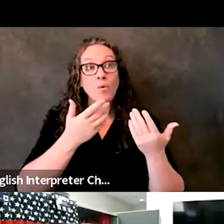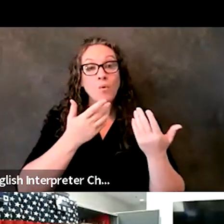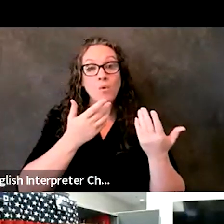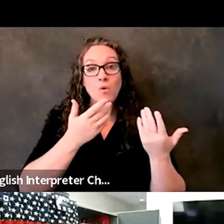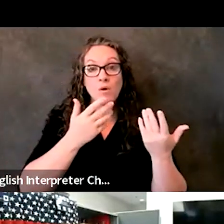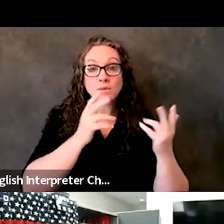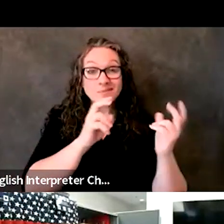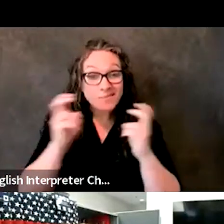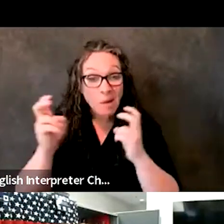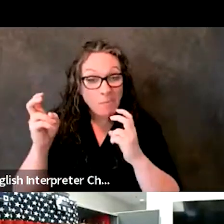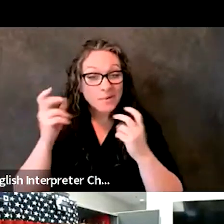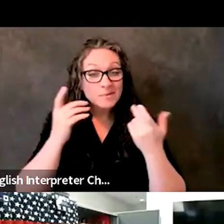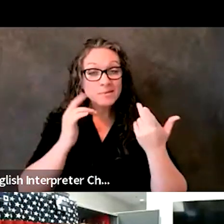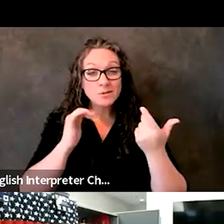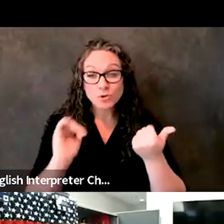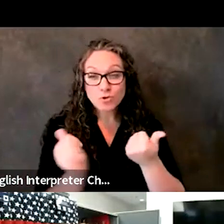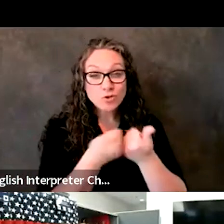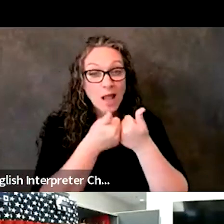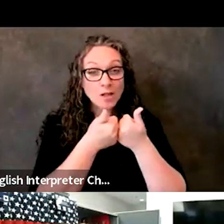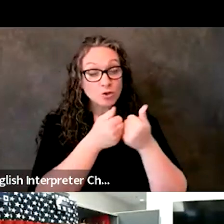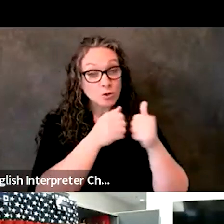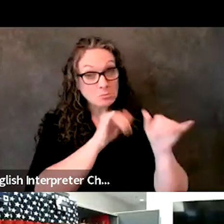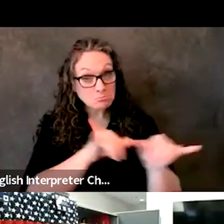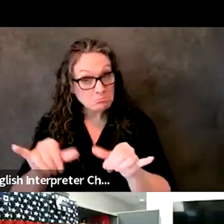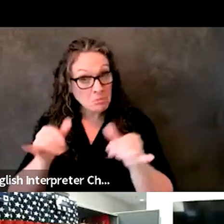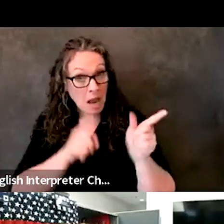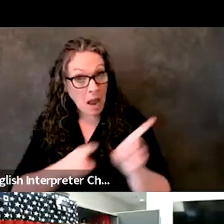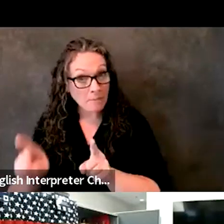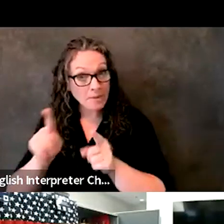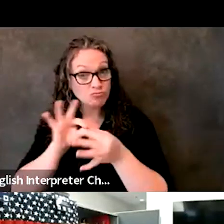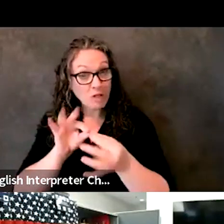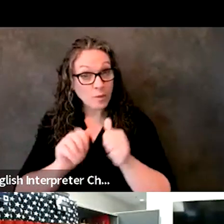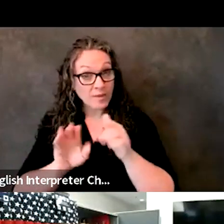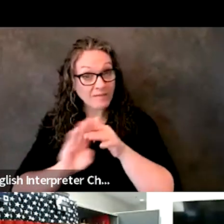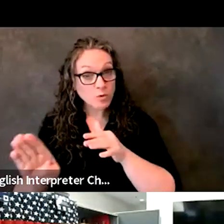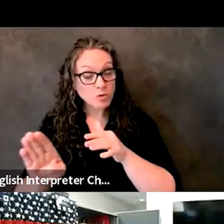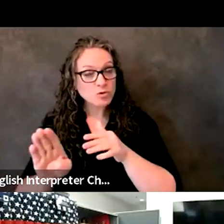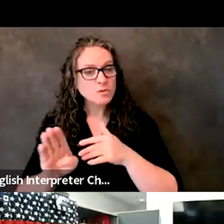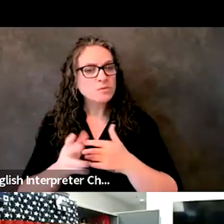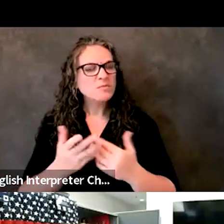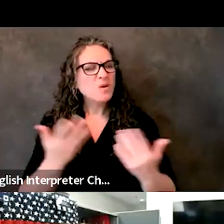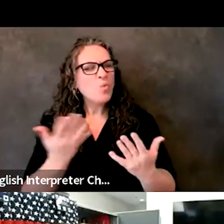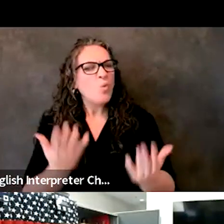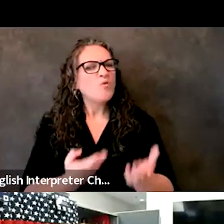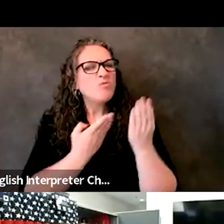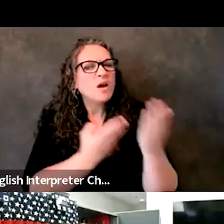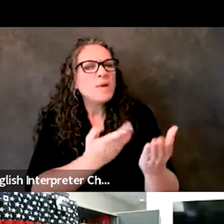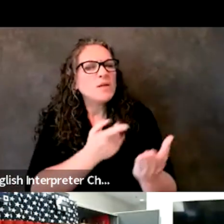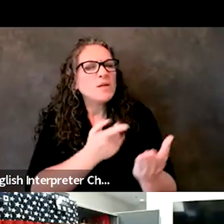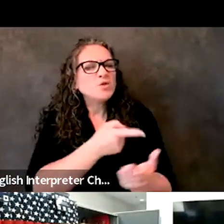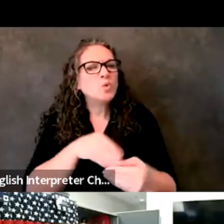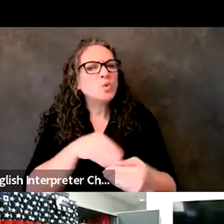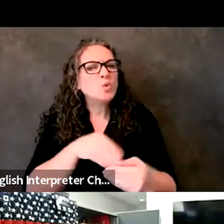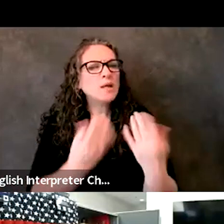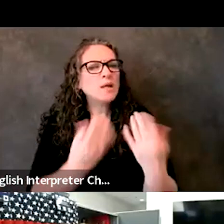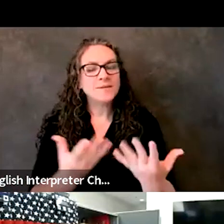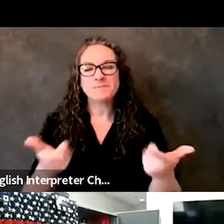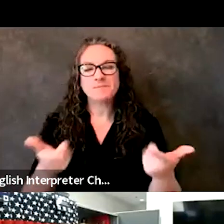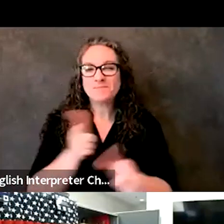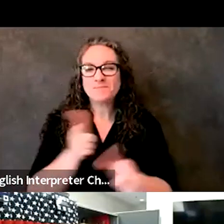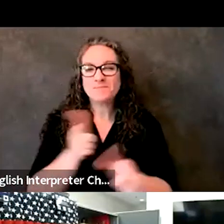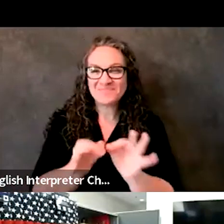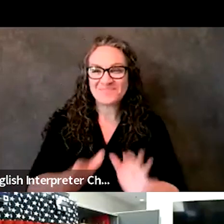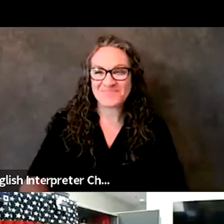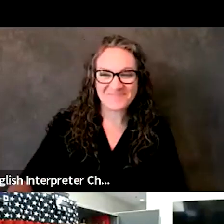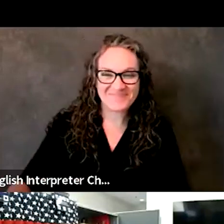that communities are having on the evacuation side? And if so, what kind of recommendations are you giving out? Yeah, I